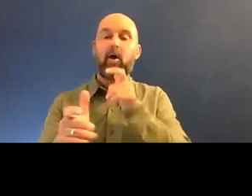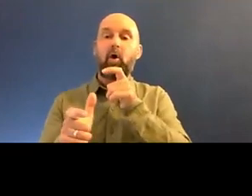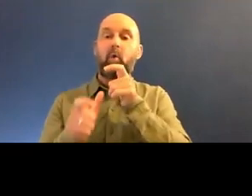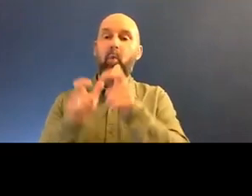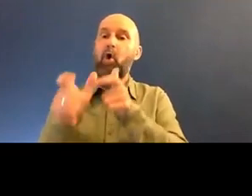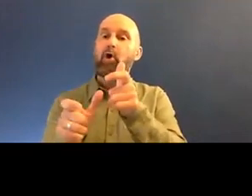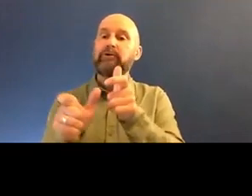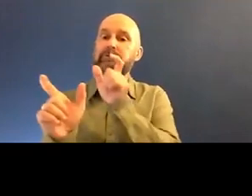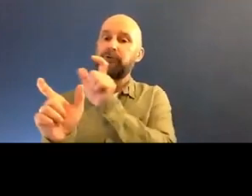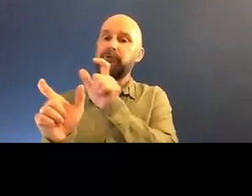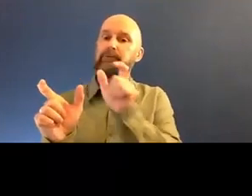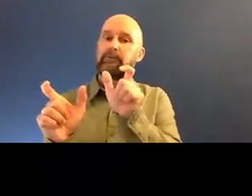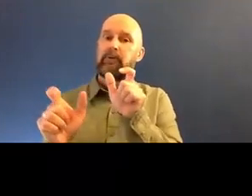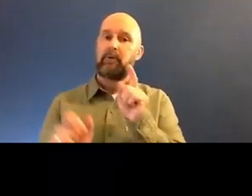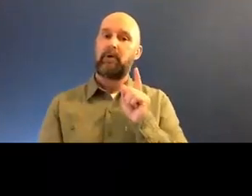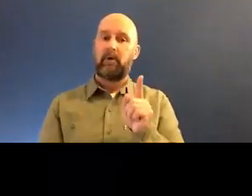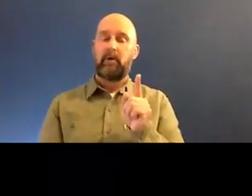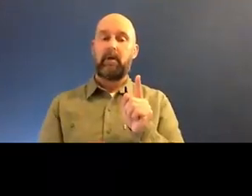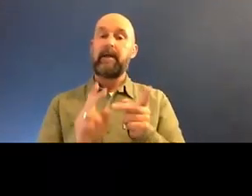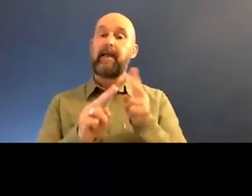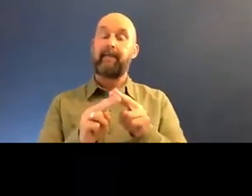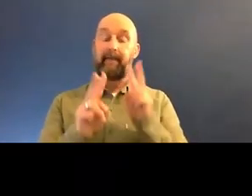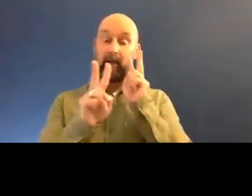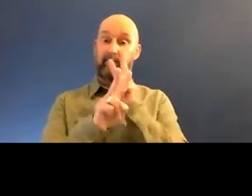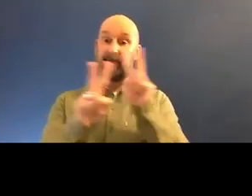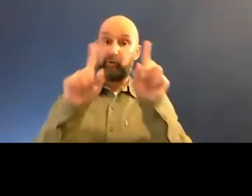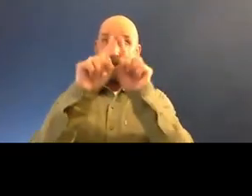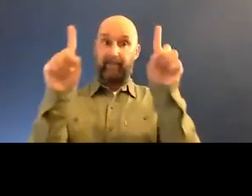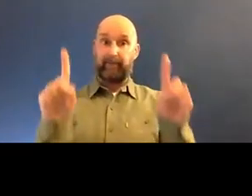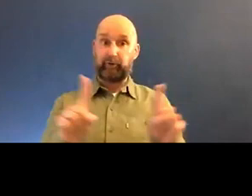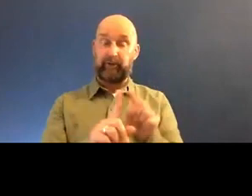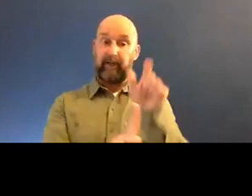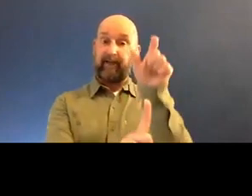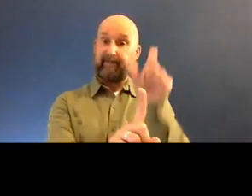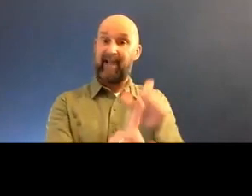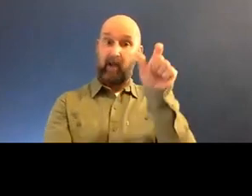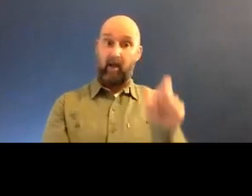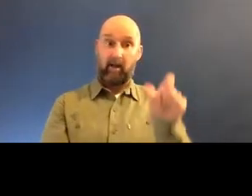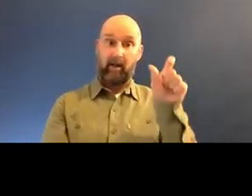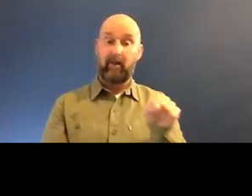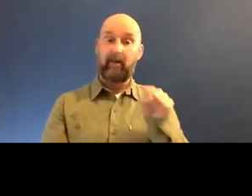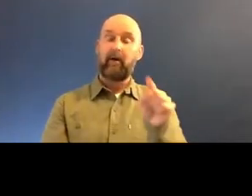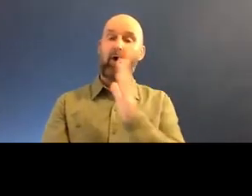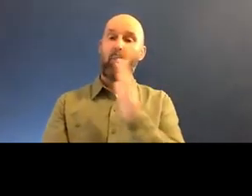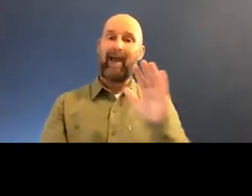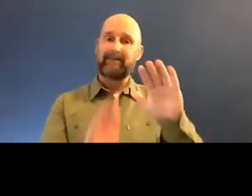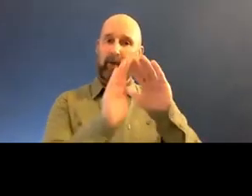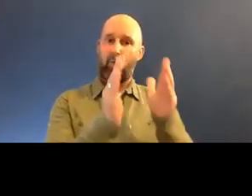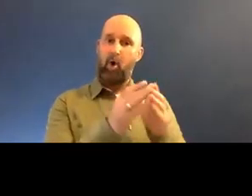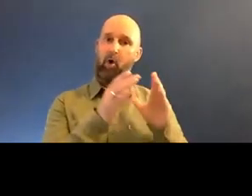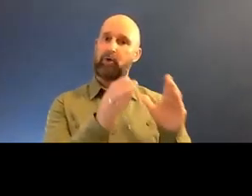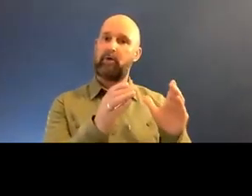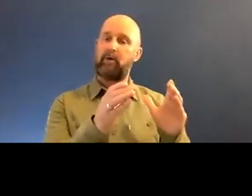peak. So then I kind of thought, well, if the visual image or the figure image was kind of like the peak in the Western world, how could